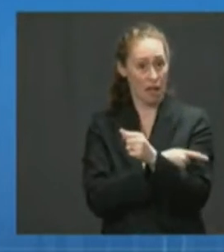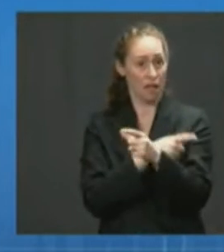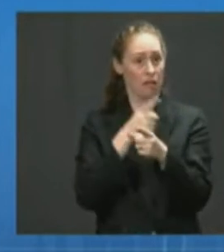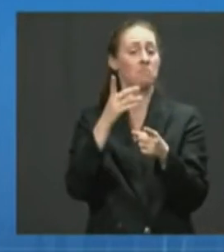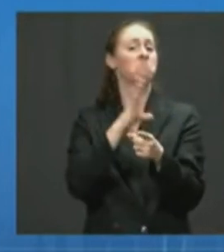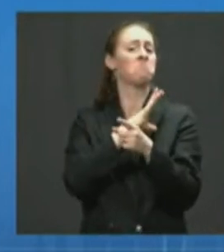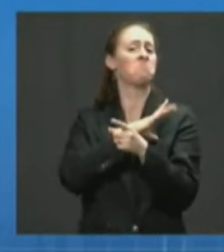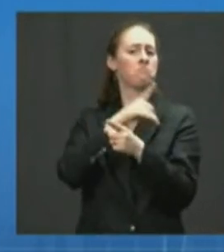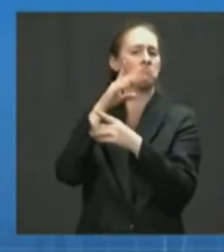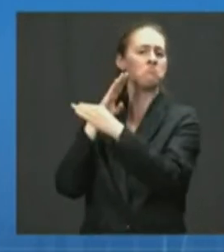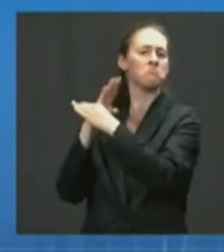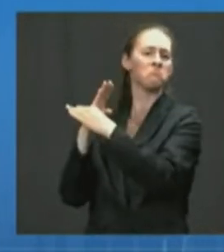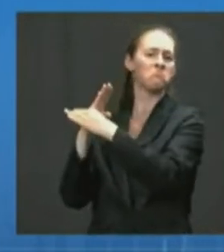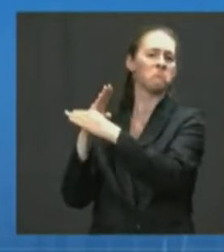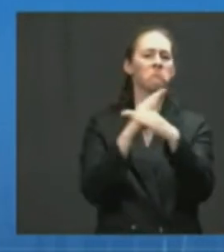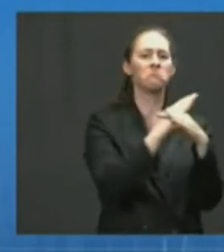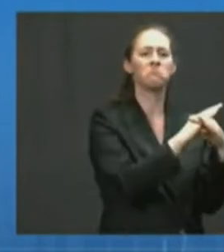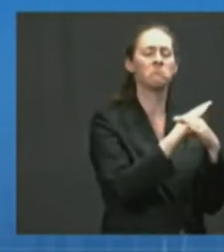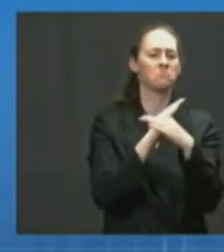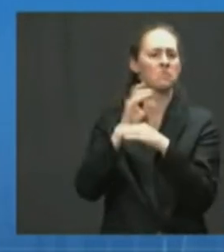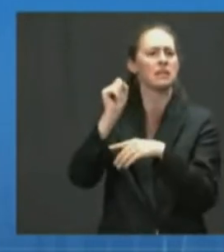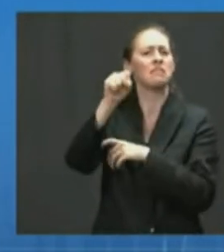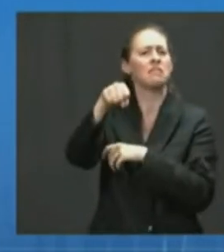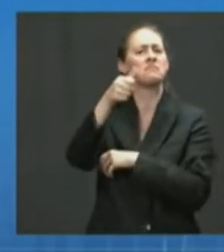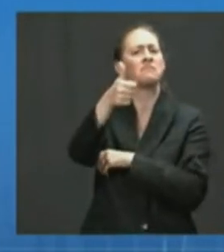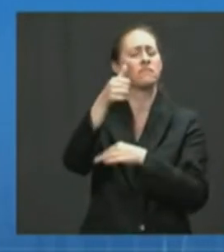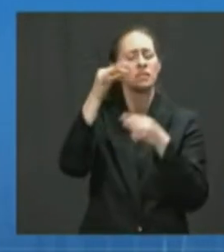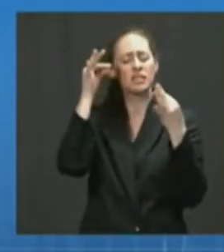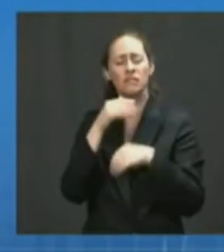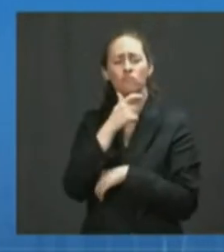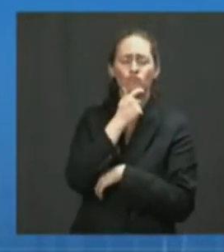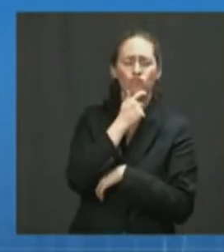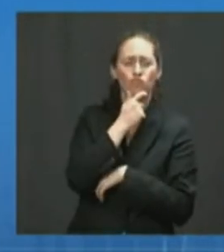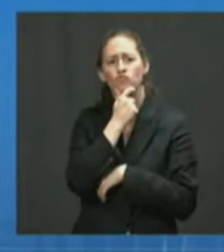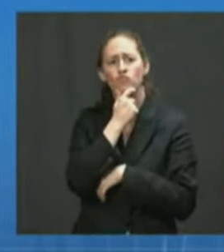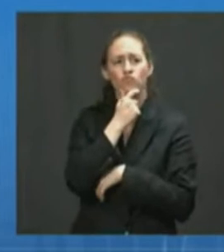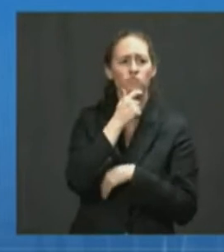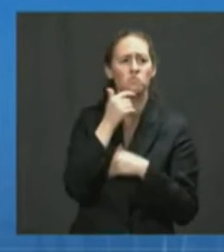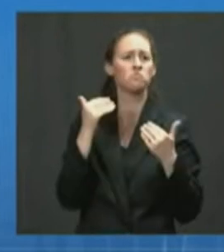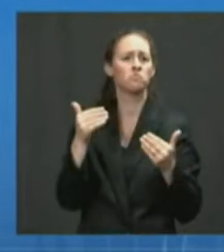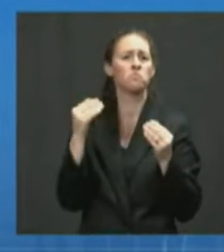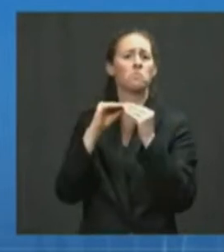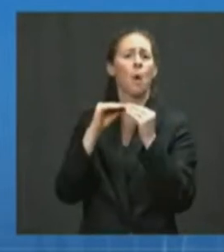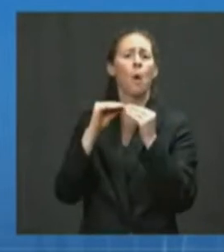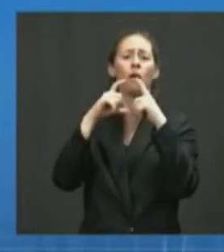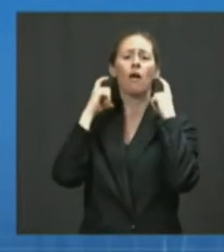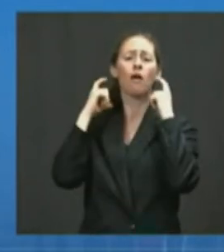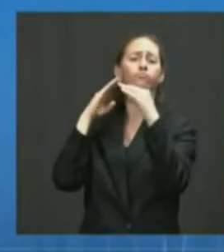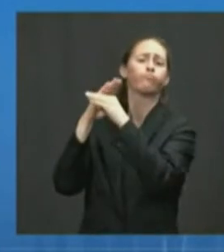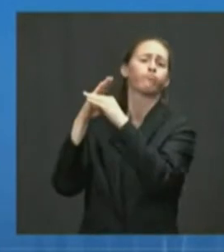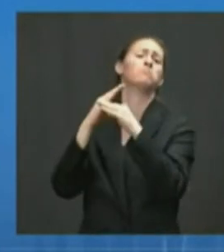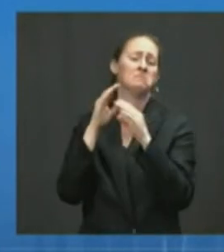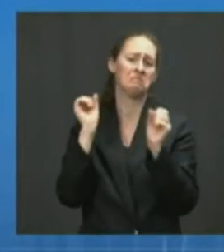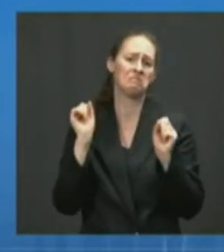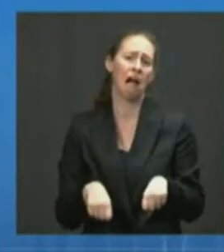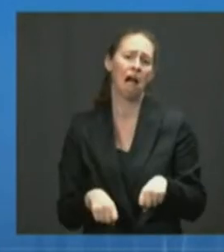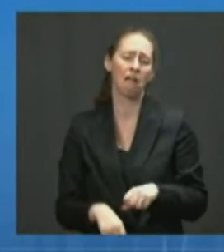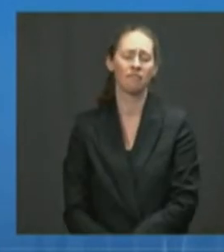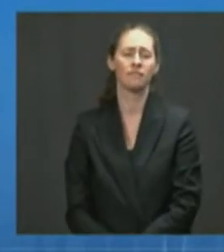but you have the opportunity to make the personal choice to add extra layers of protection if you so choose. Next question.